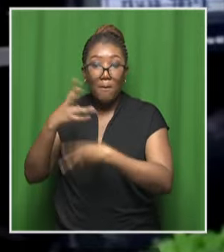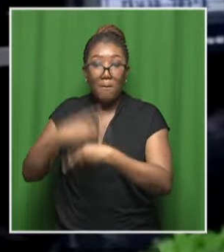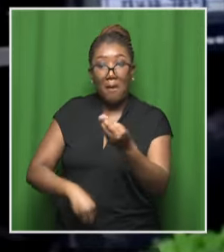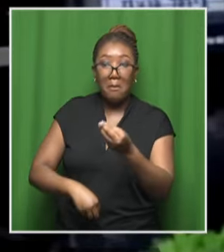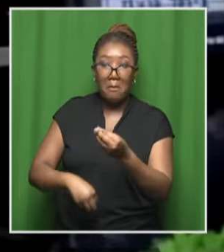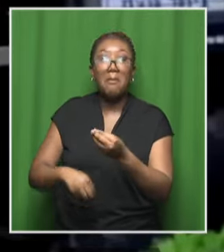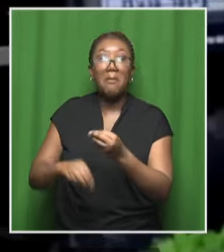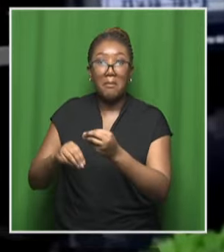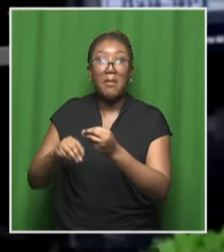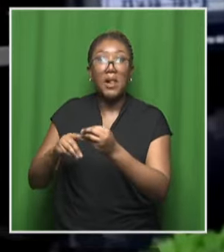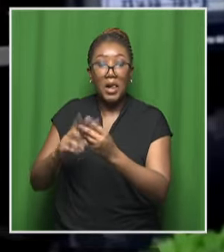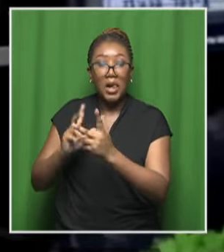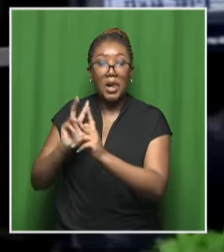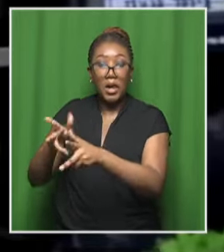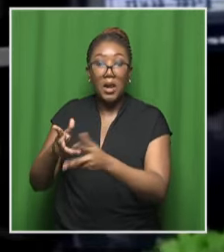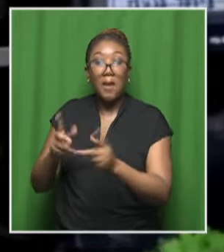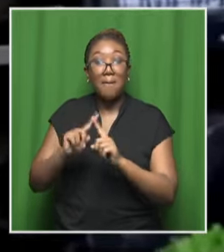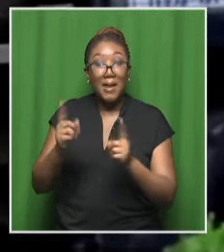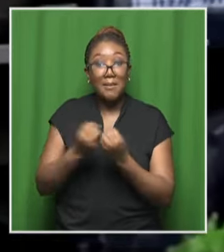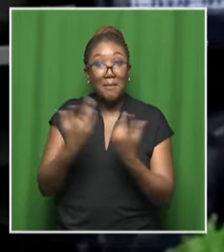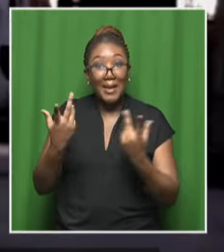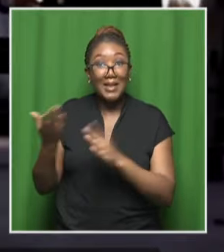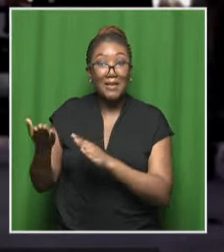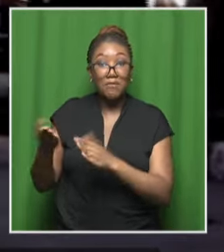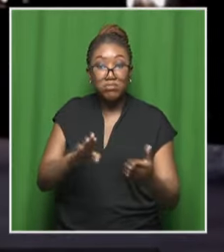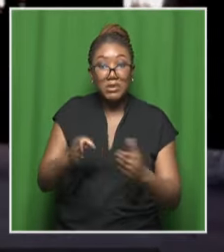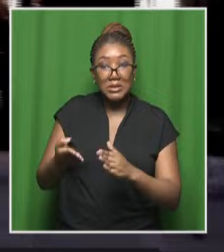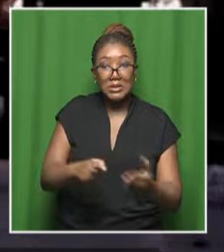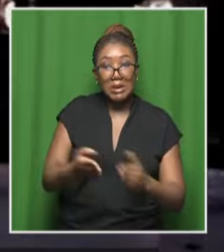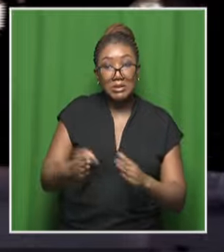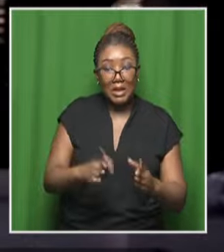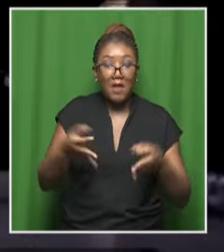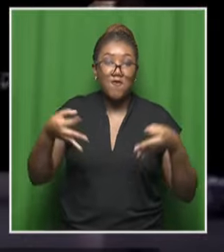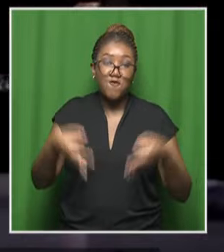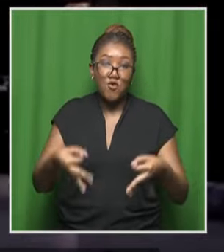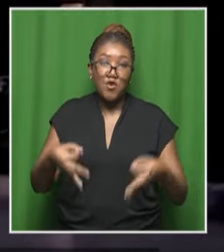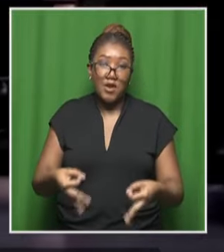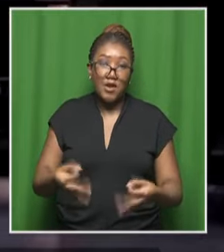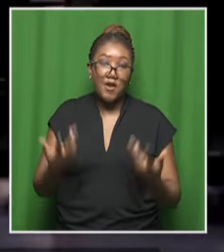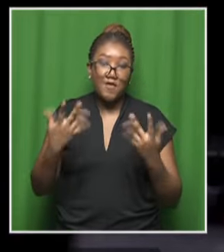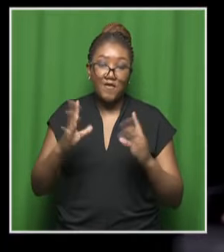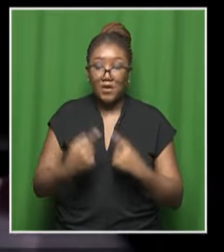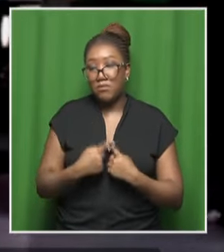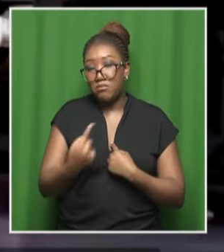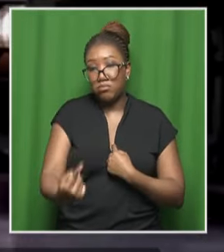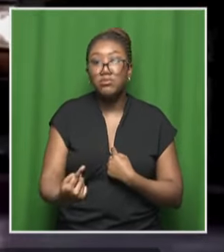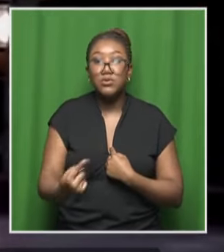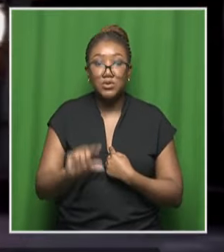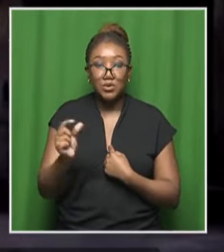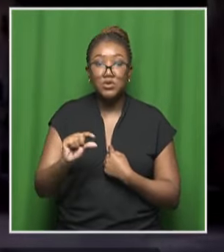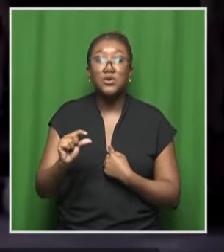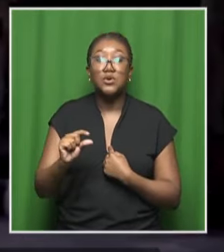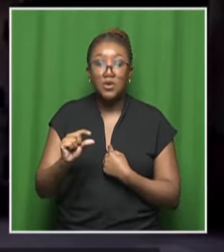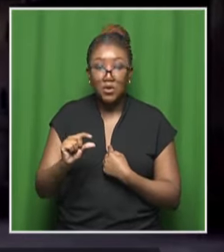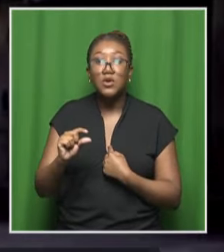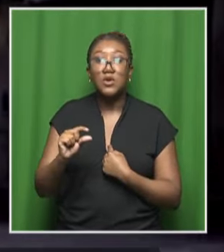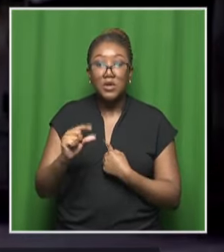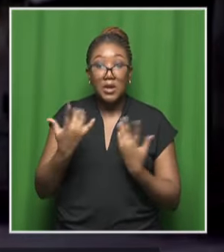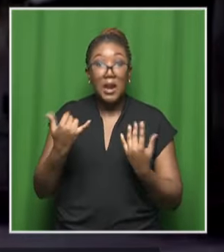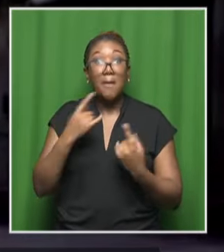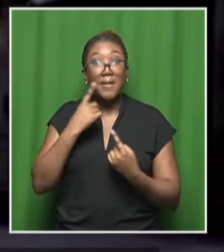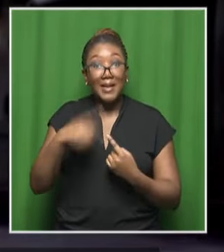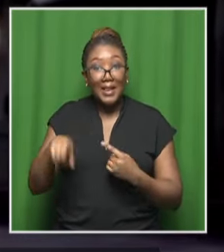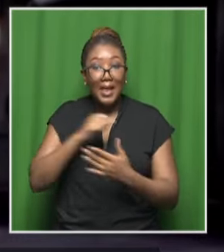Israel-Lebanon border. A number of funerals have been held in Lebanon after the raided devices detonated across the